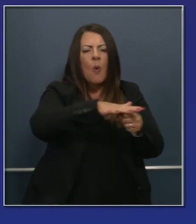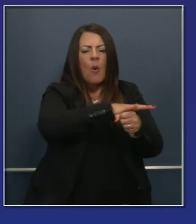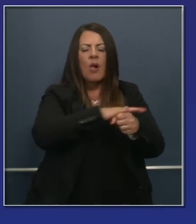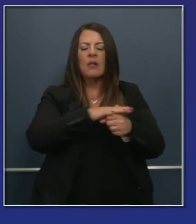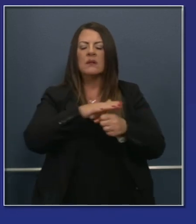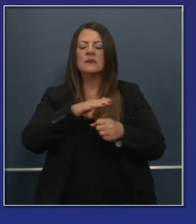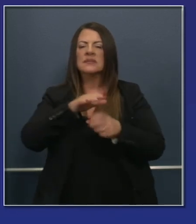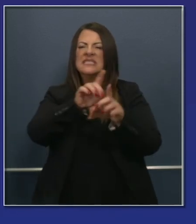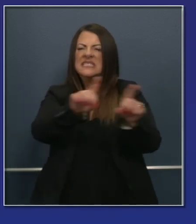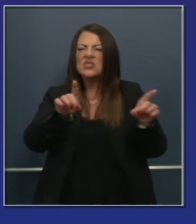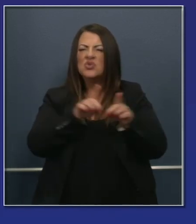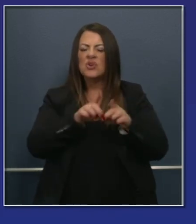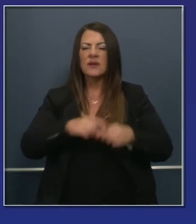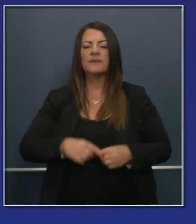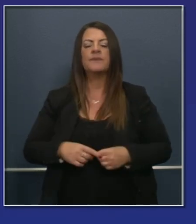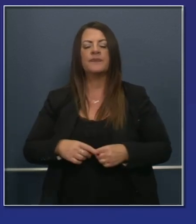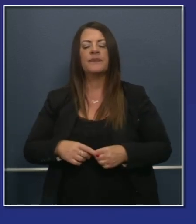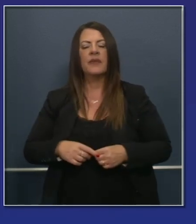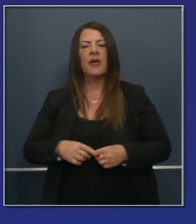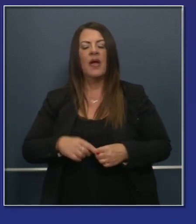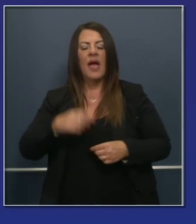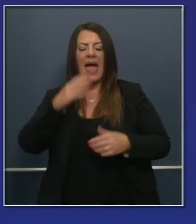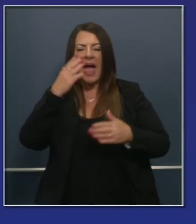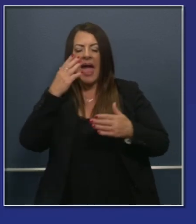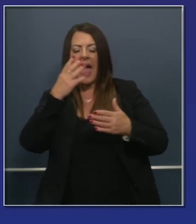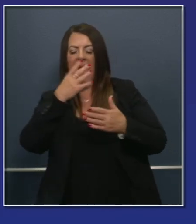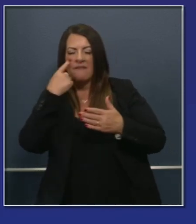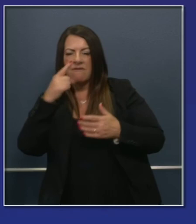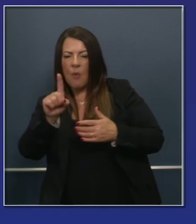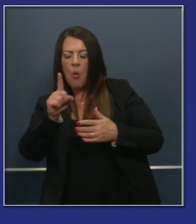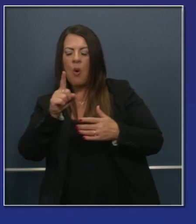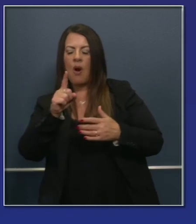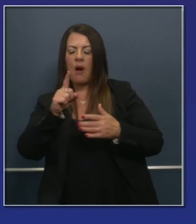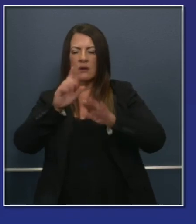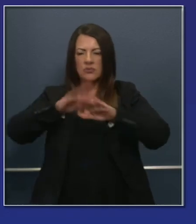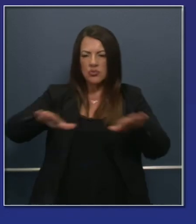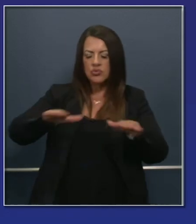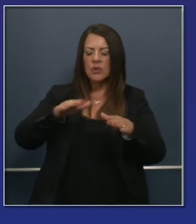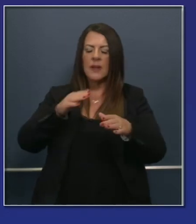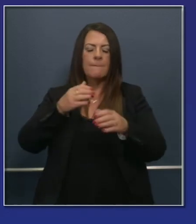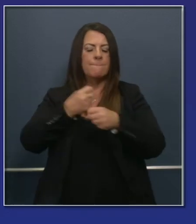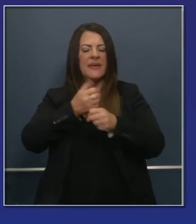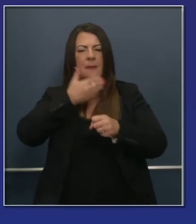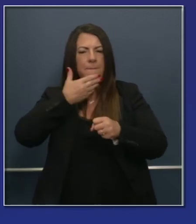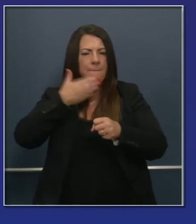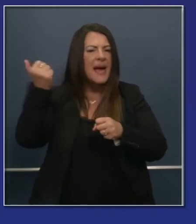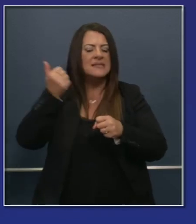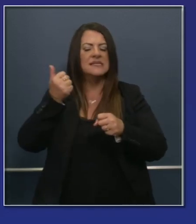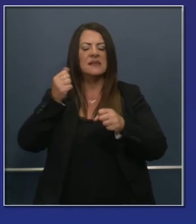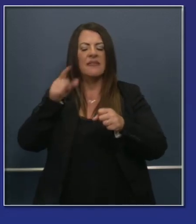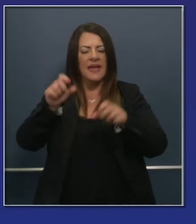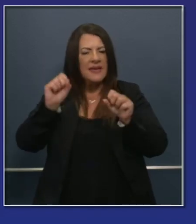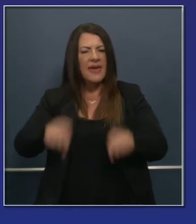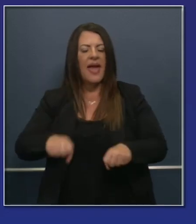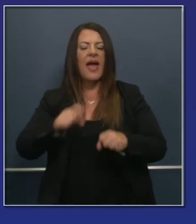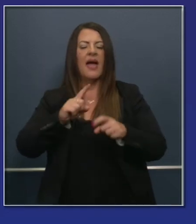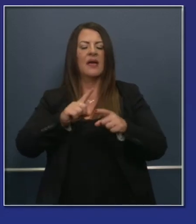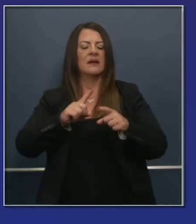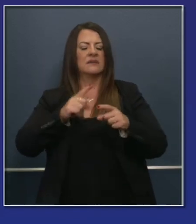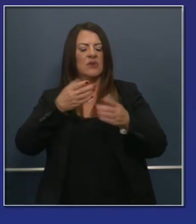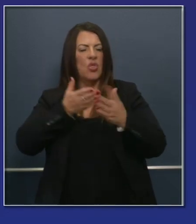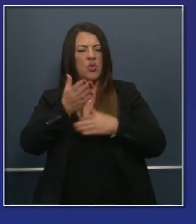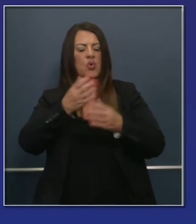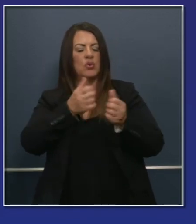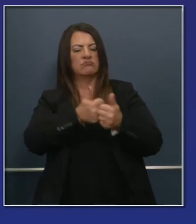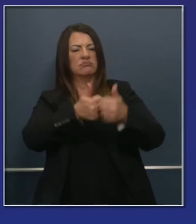not of why we need to do distance learning, not what we need to do in terms of putting those guardrails in place, but how to deliver it